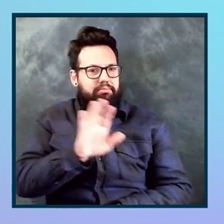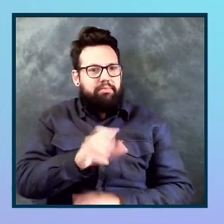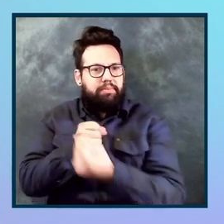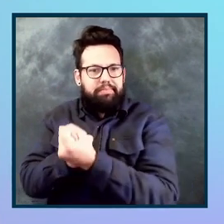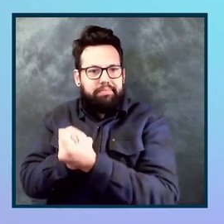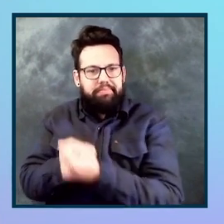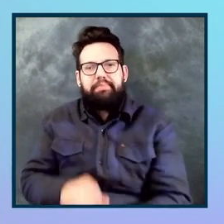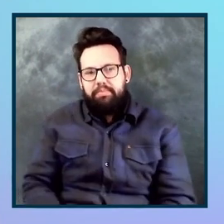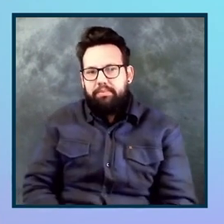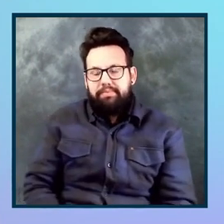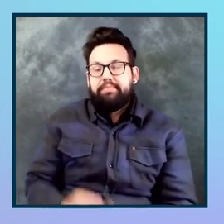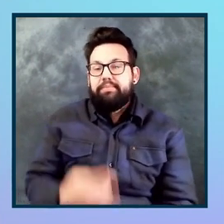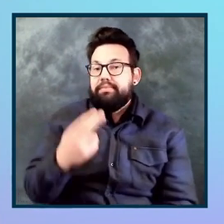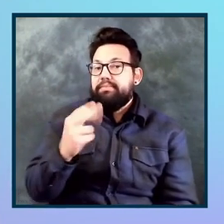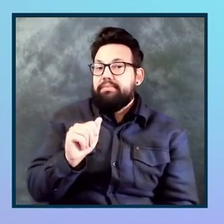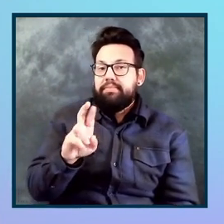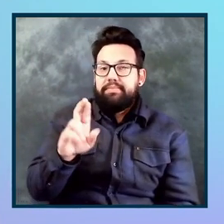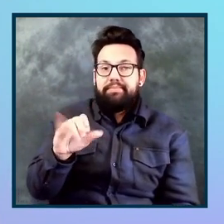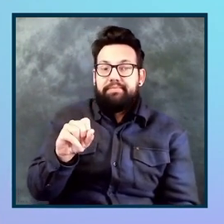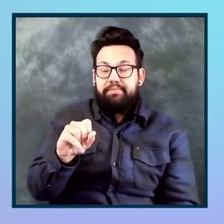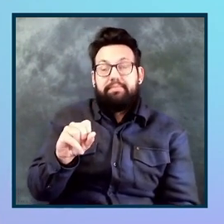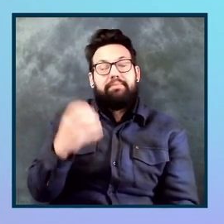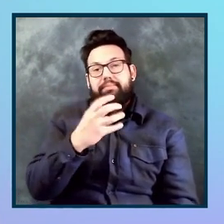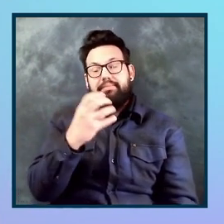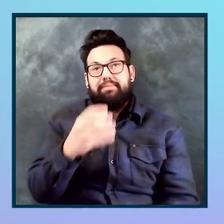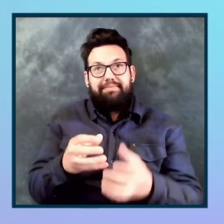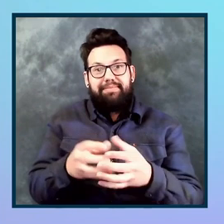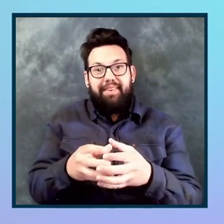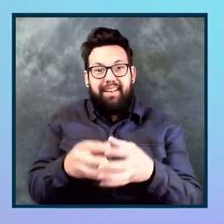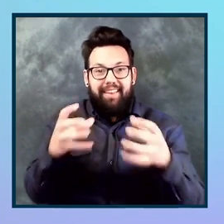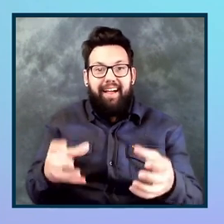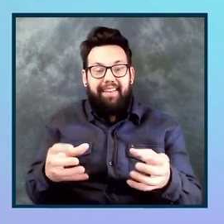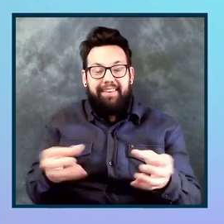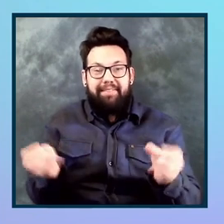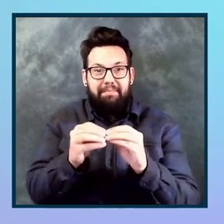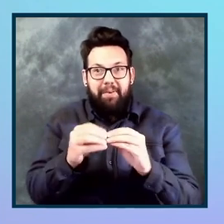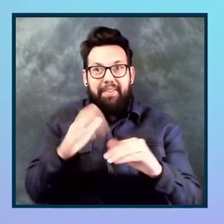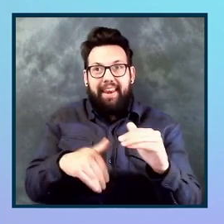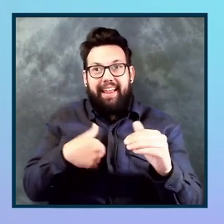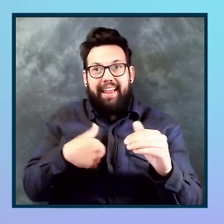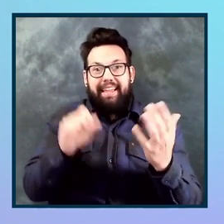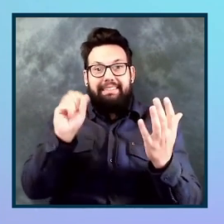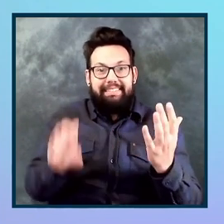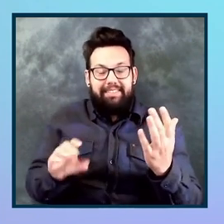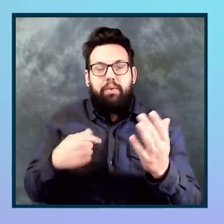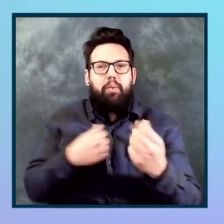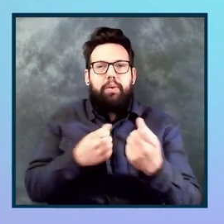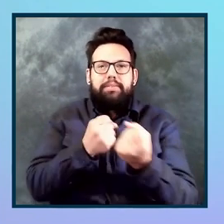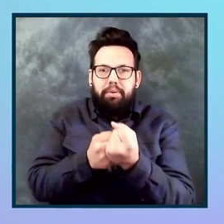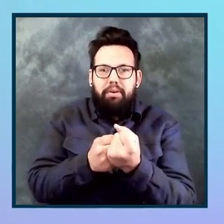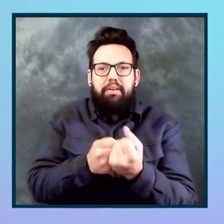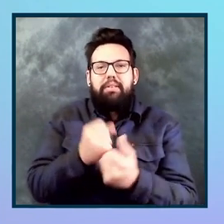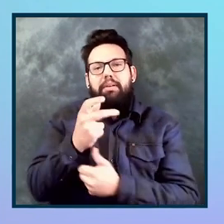Well, there are a lot, um, more than I could list here. Um, so there's, there's a puppeteer thing